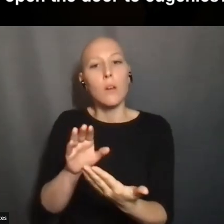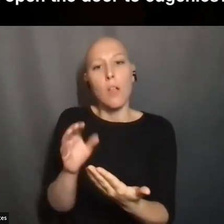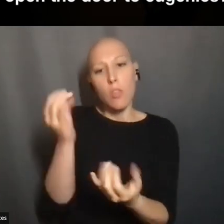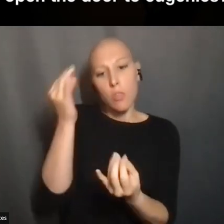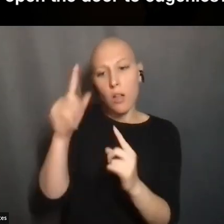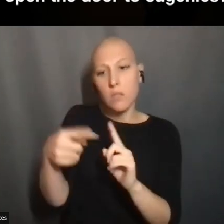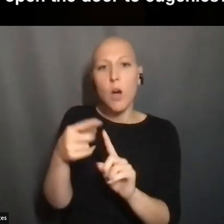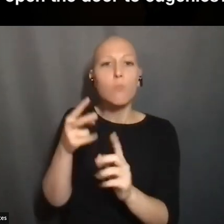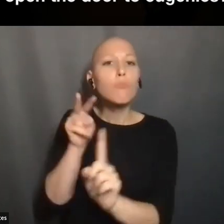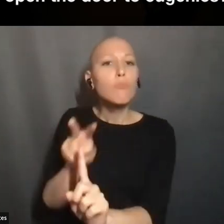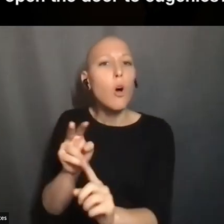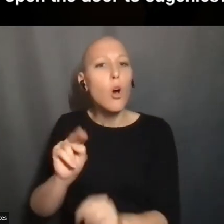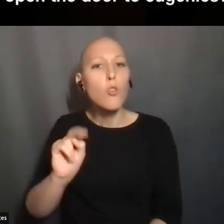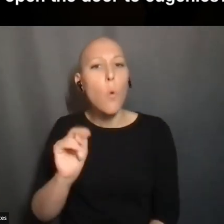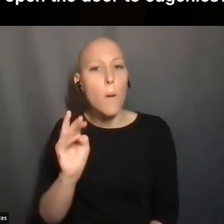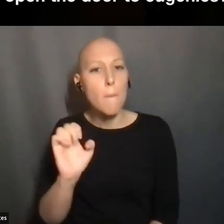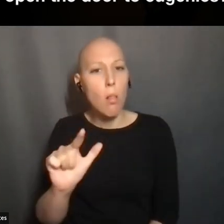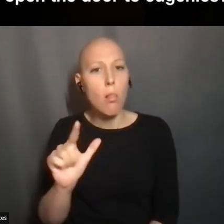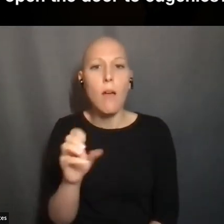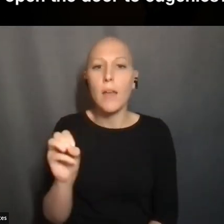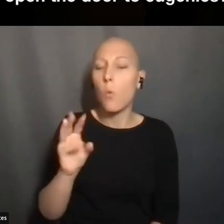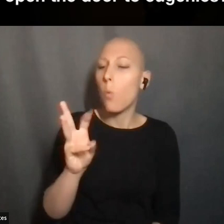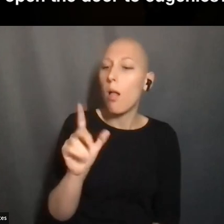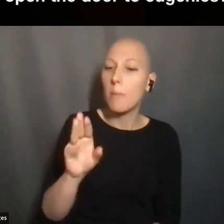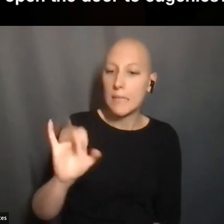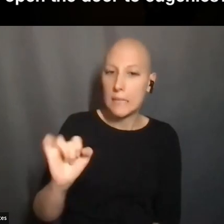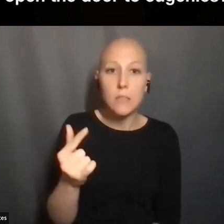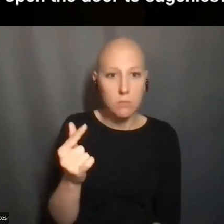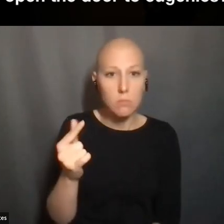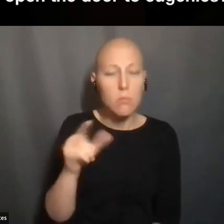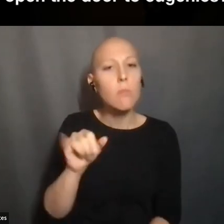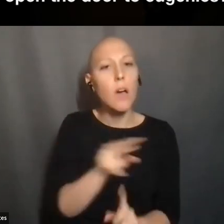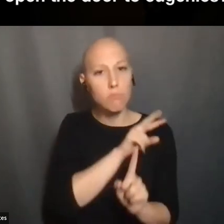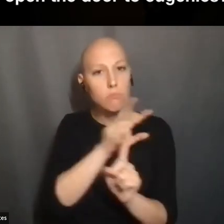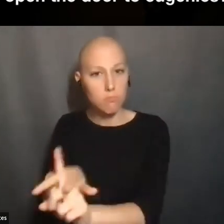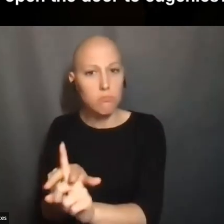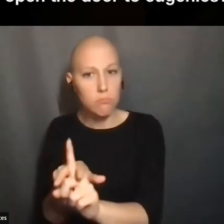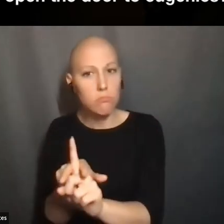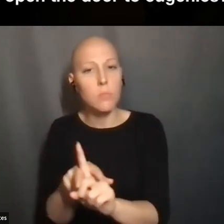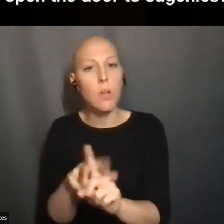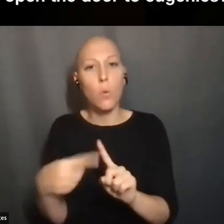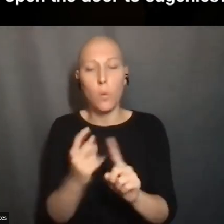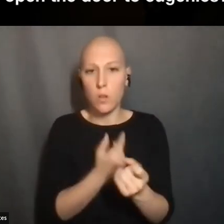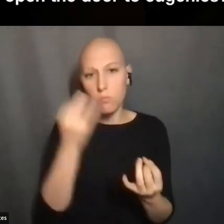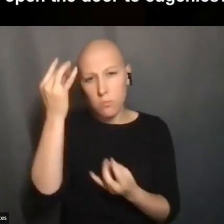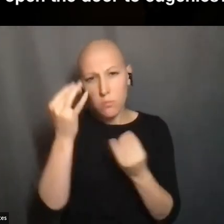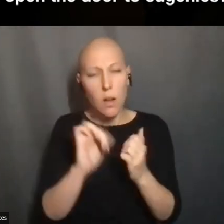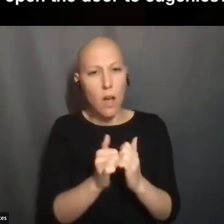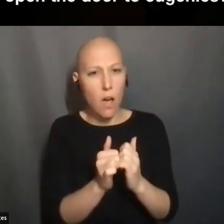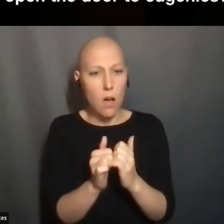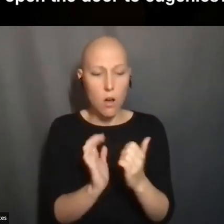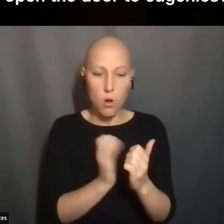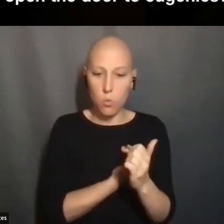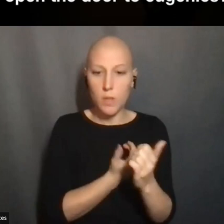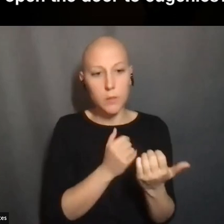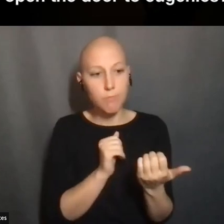COME INTO PLAY WHEN WE THINK ABOUT, ABOUT, YOU KNOW, VARIOUS FORMS